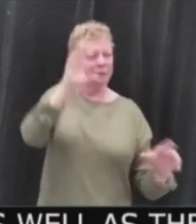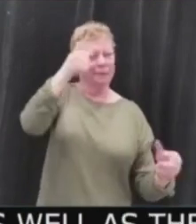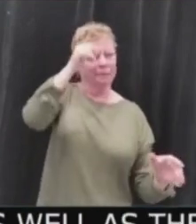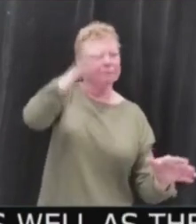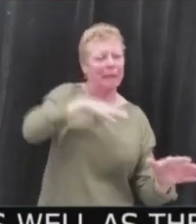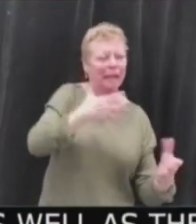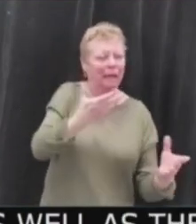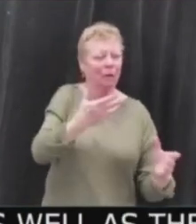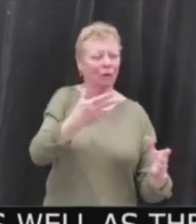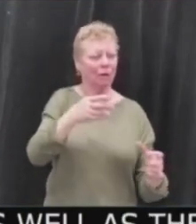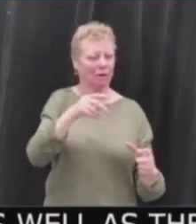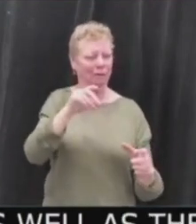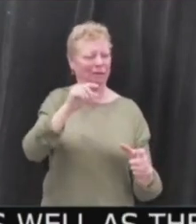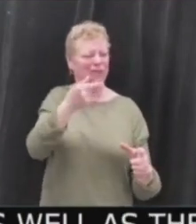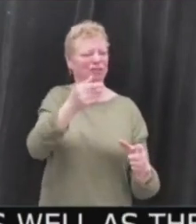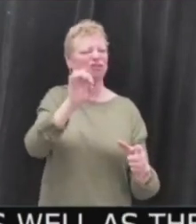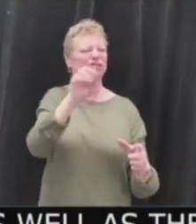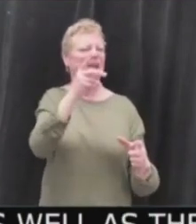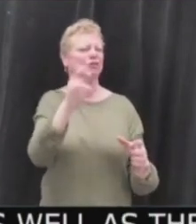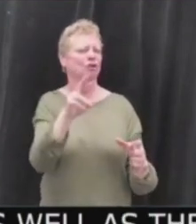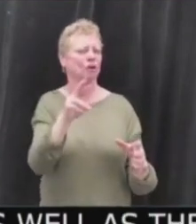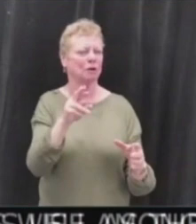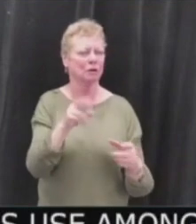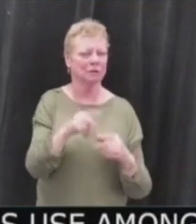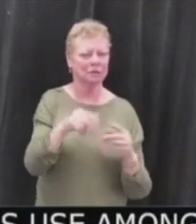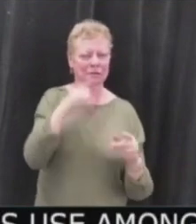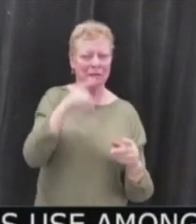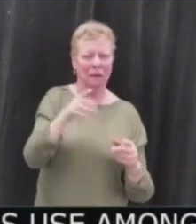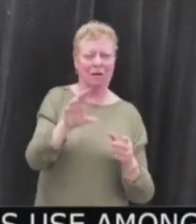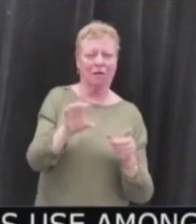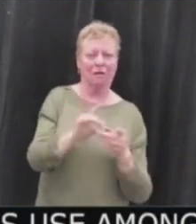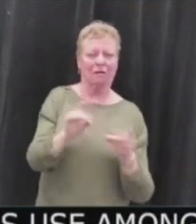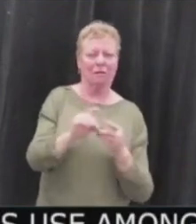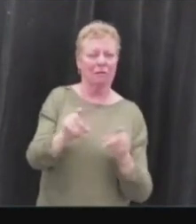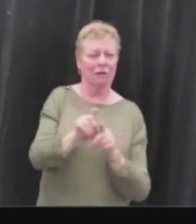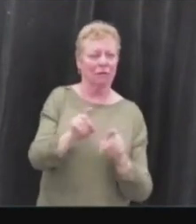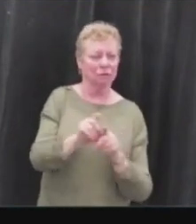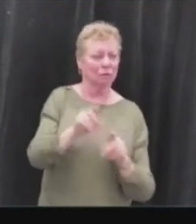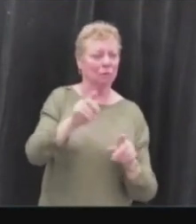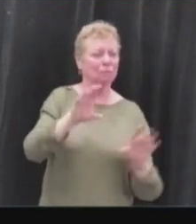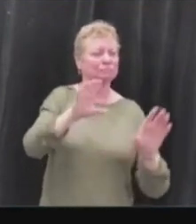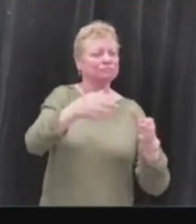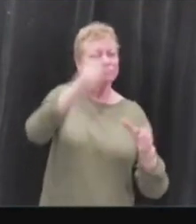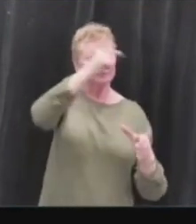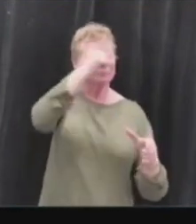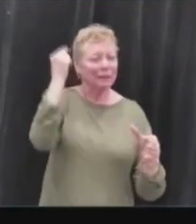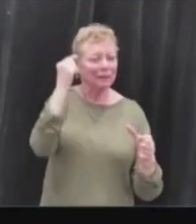domestic partners. The senator even quoted Blackstone, and her comments can be found online.